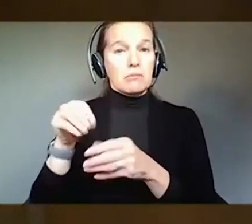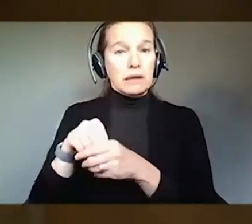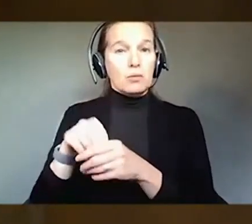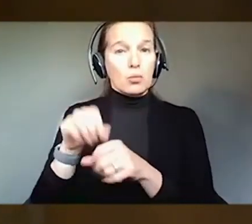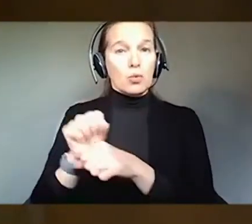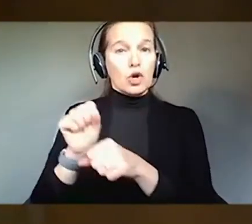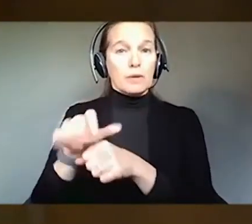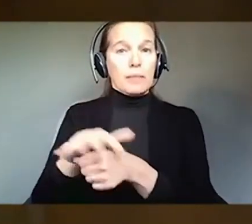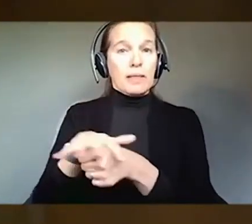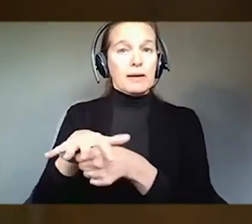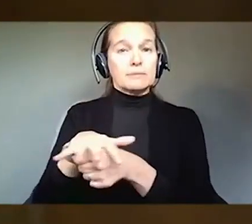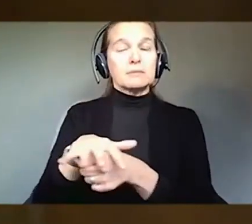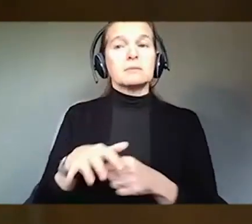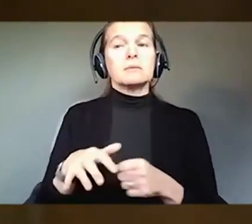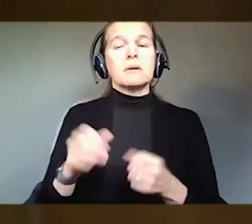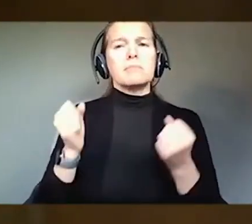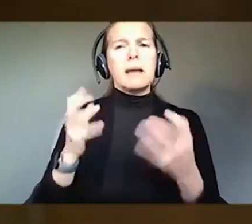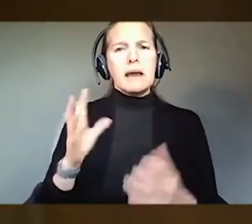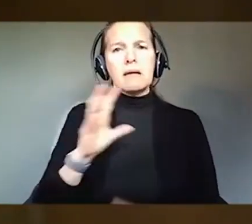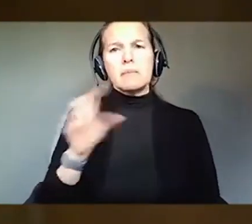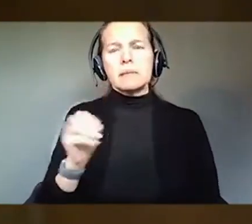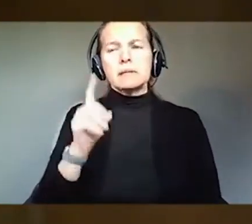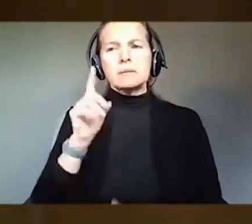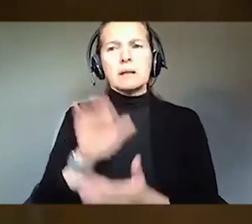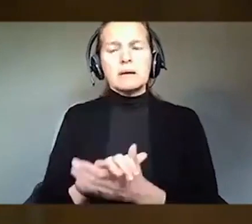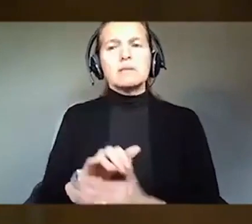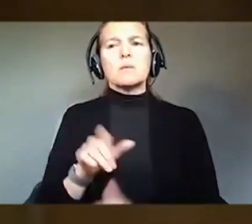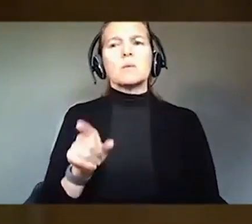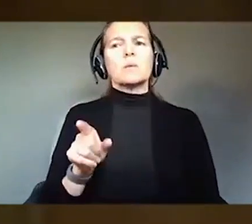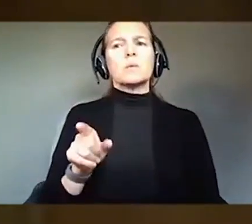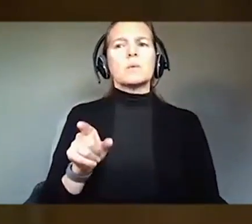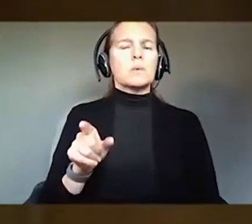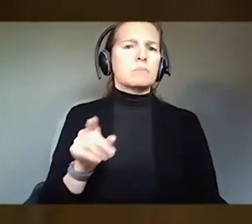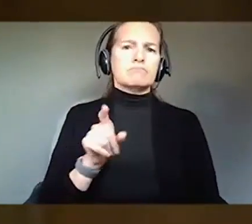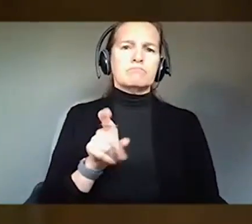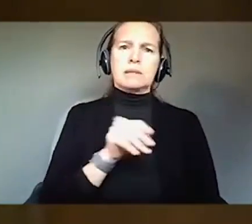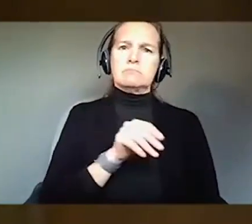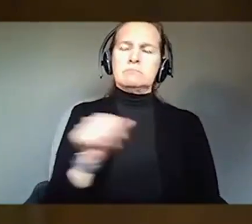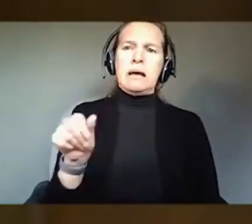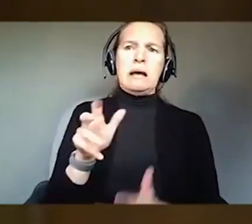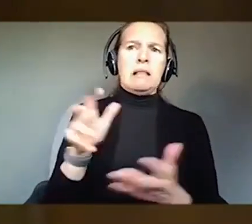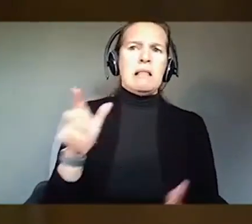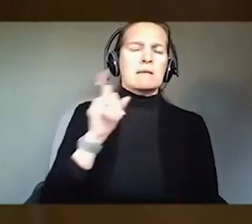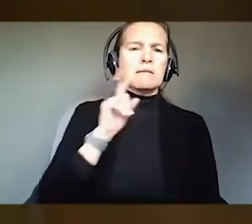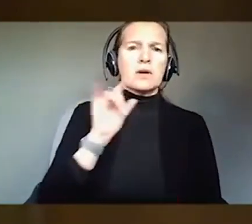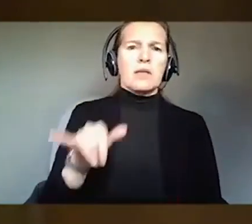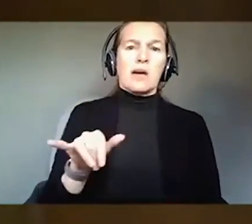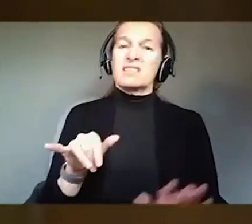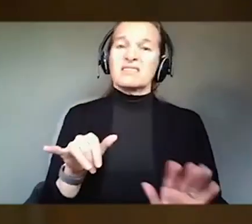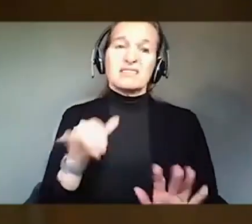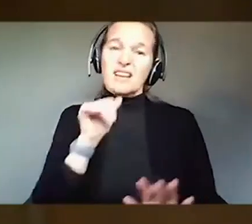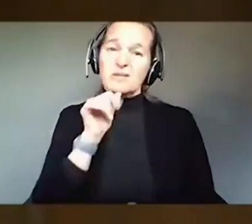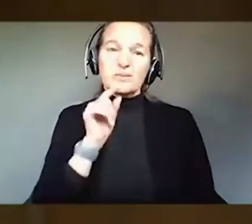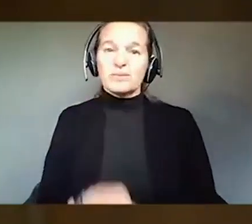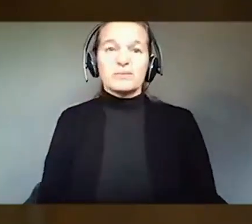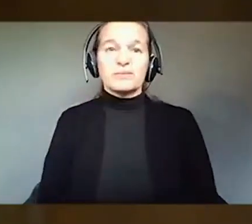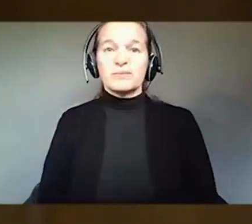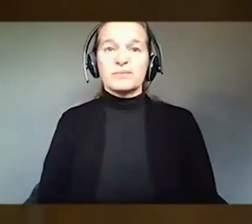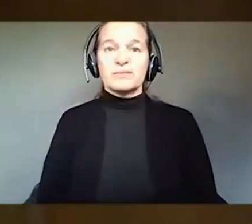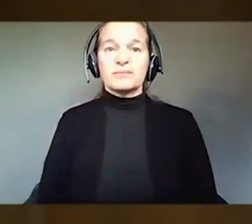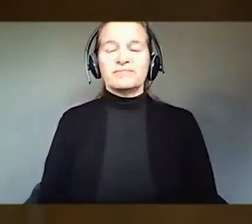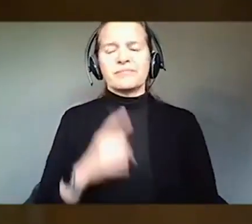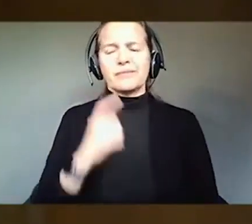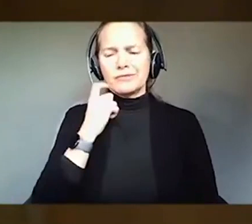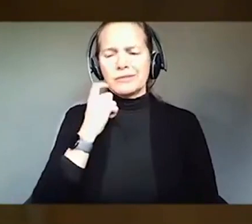think a lot of employers believe that there's significant expense to those accommodations, which is just not true. I've seen a recent